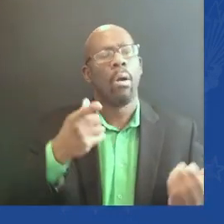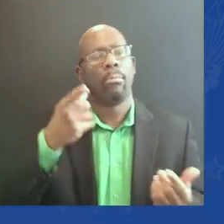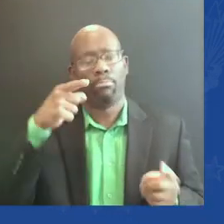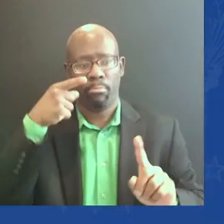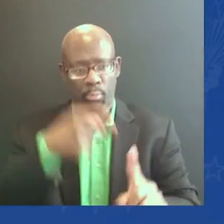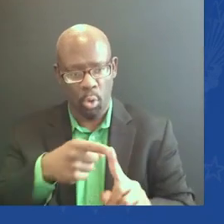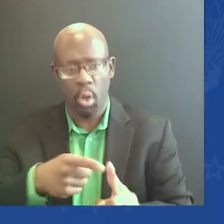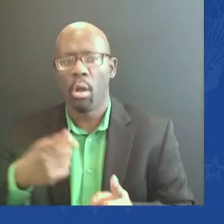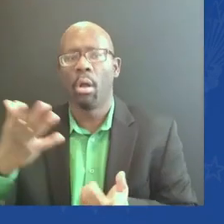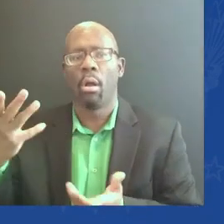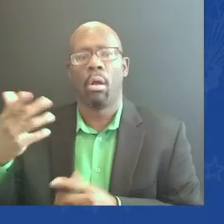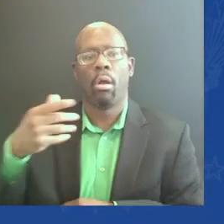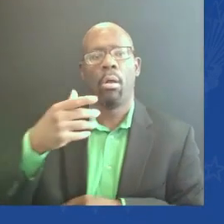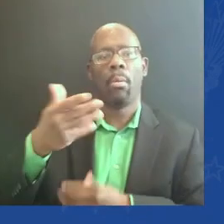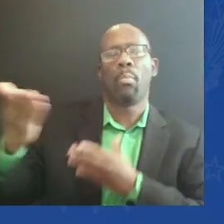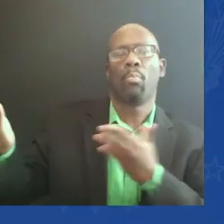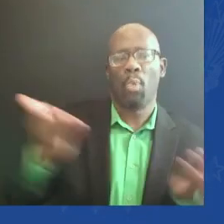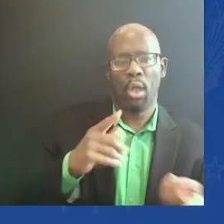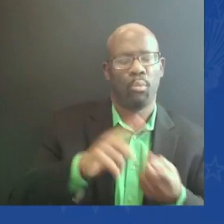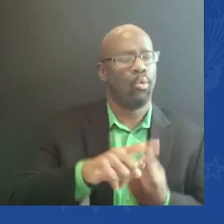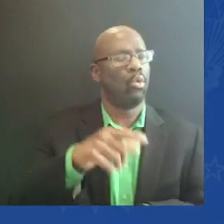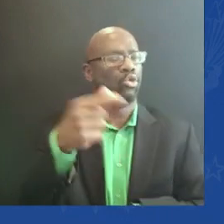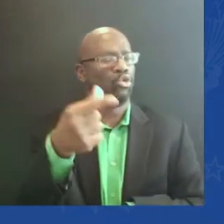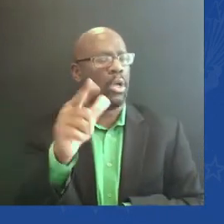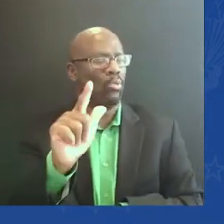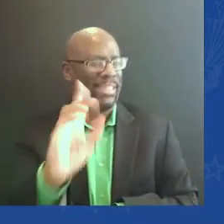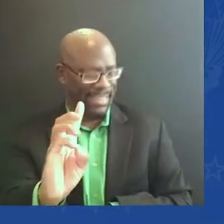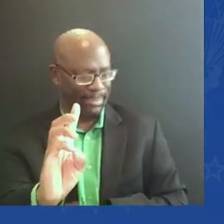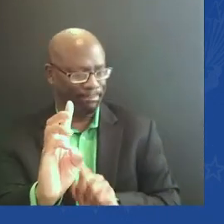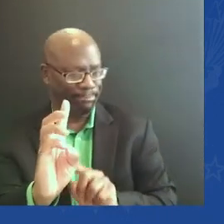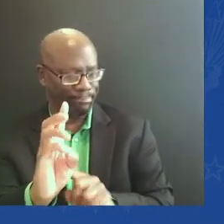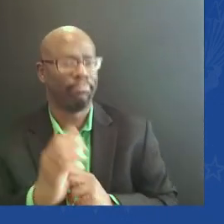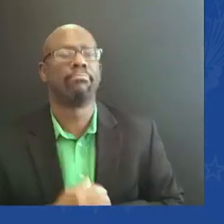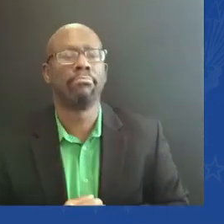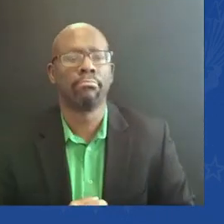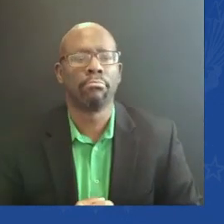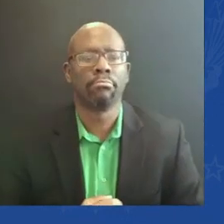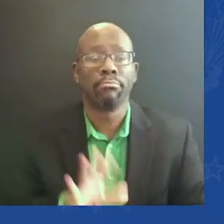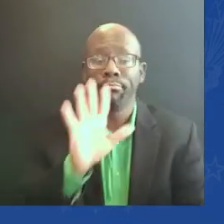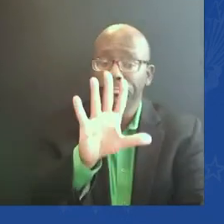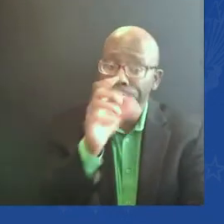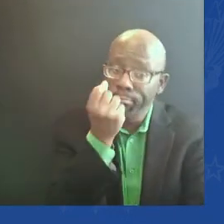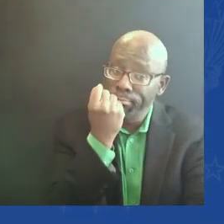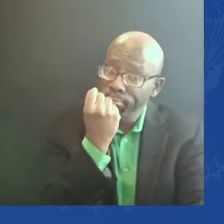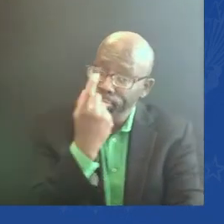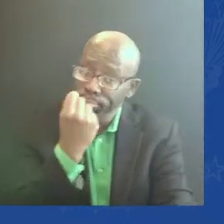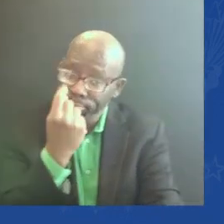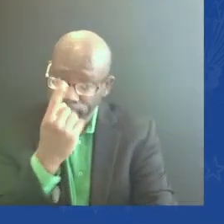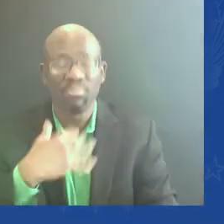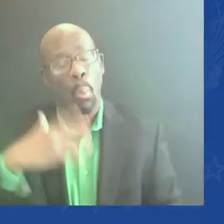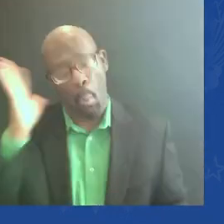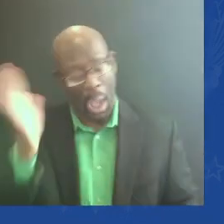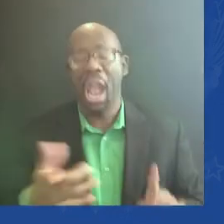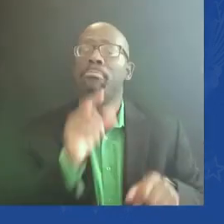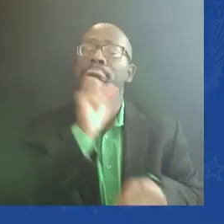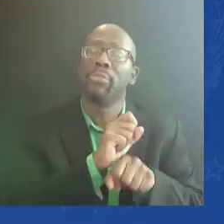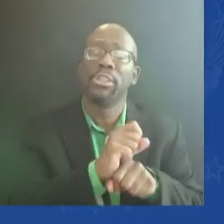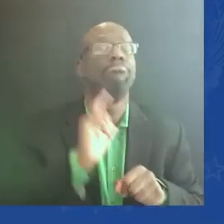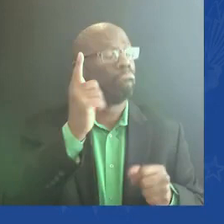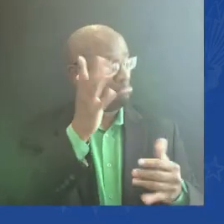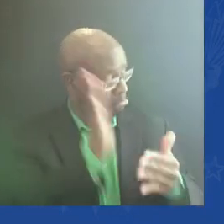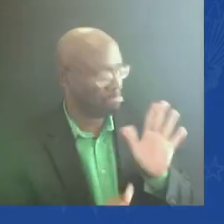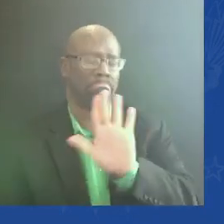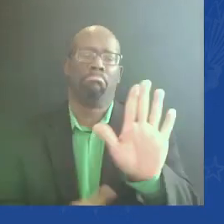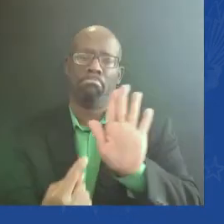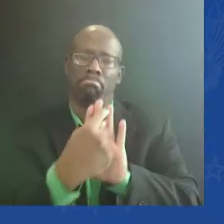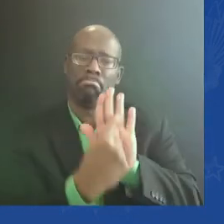that old bad, that old trite saying goes, the proof of the pudding will be in the evening. I think you're going to see we've made significant progress and, uh, more